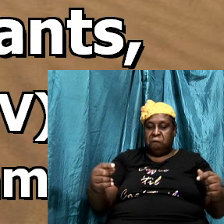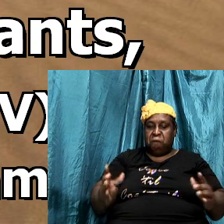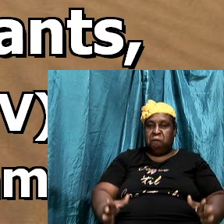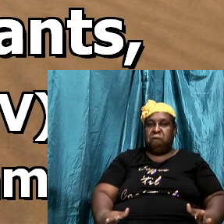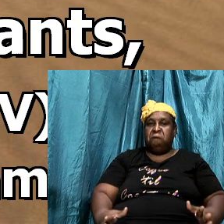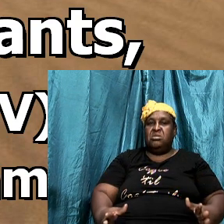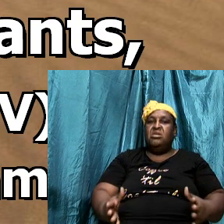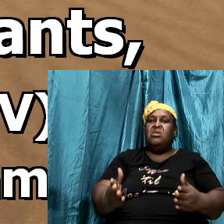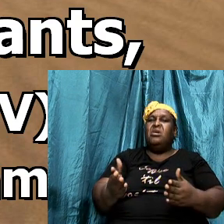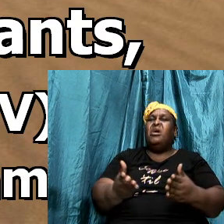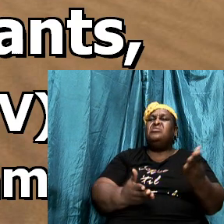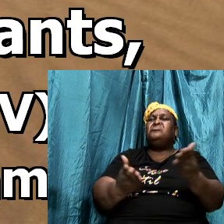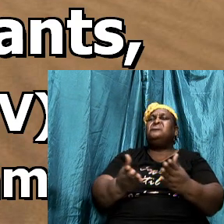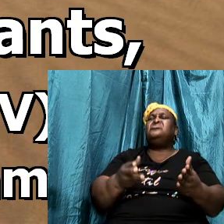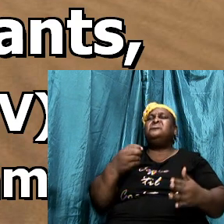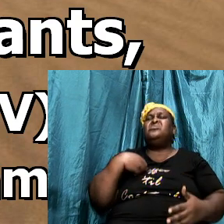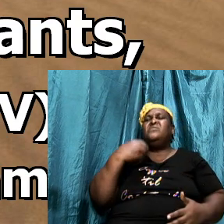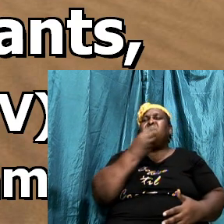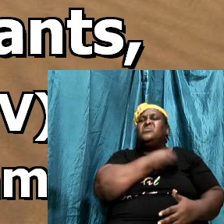Can you imagine